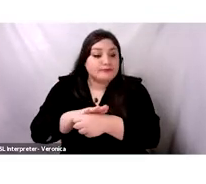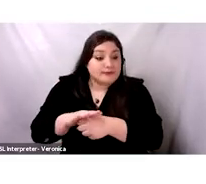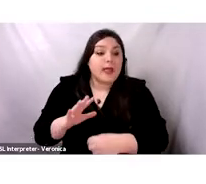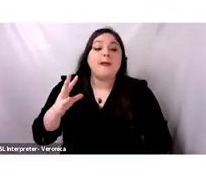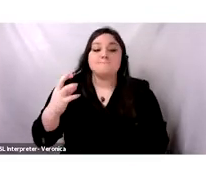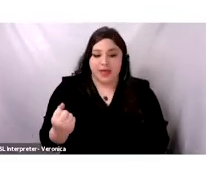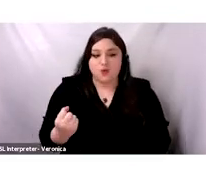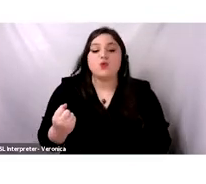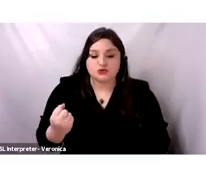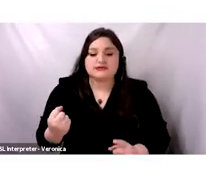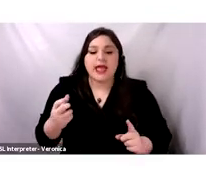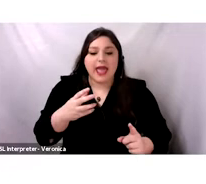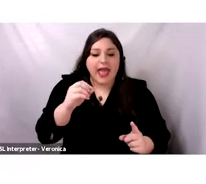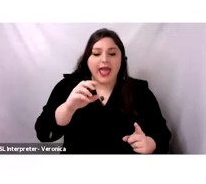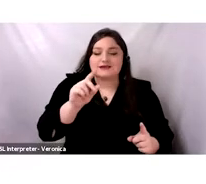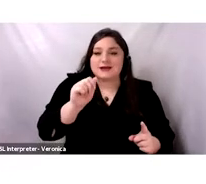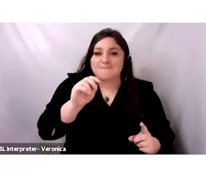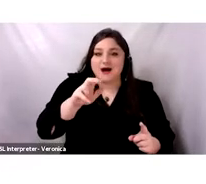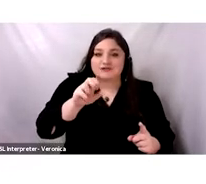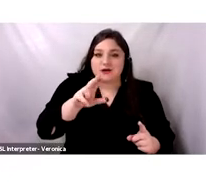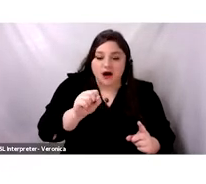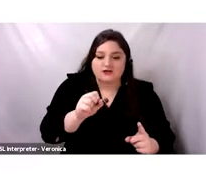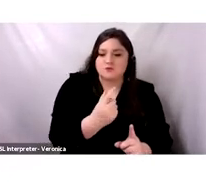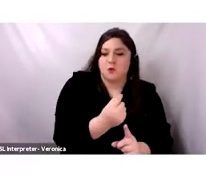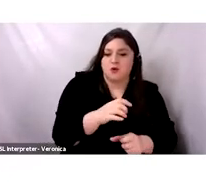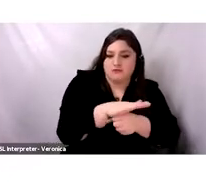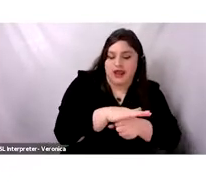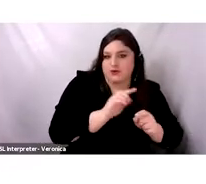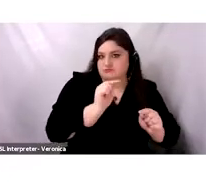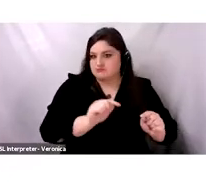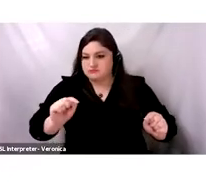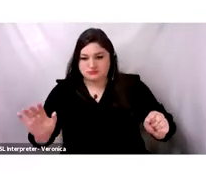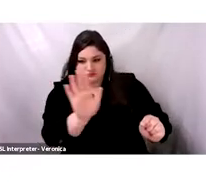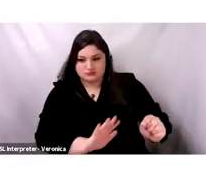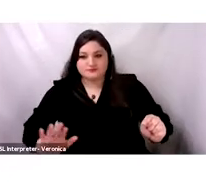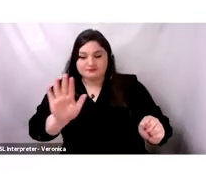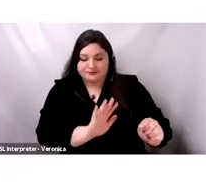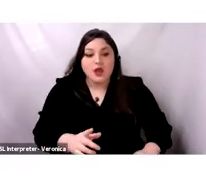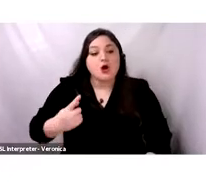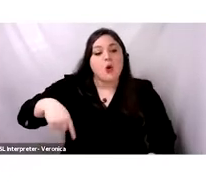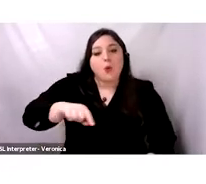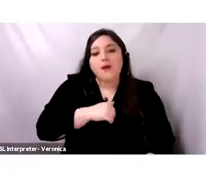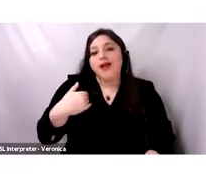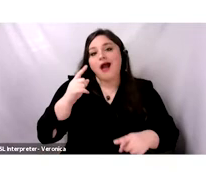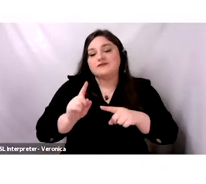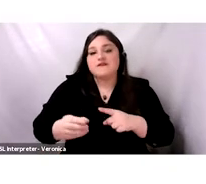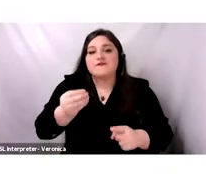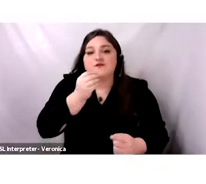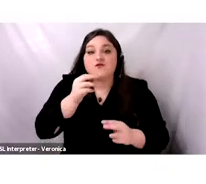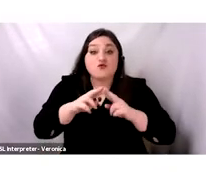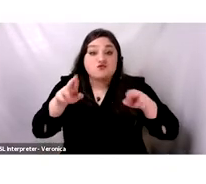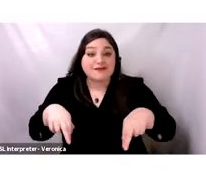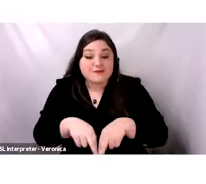earliest evidence of this present-day recipe, we have recipes that date back to 4,000 years